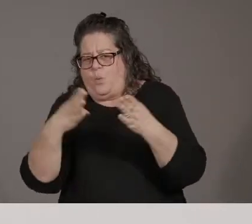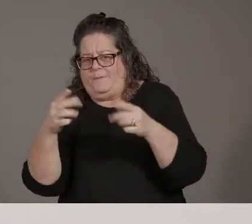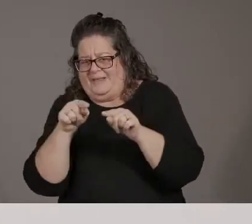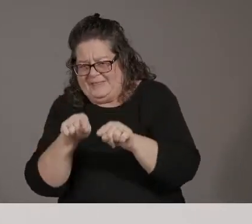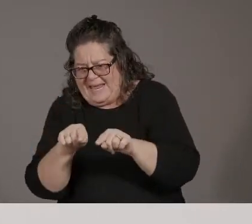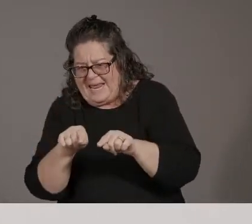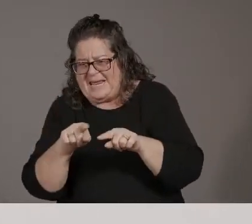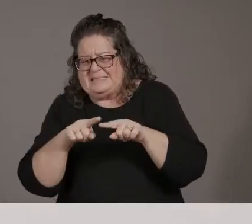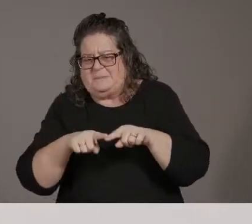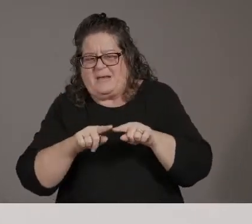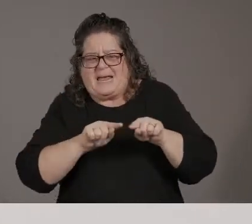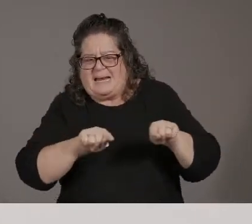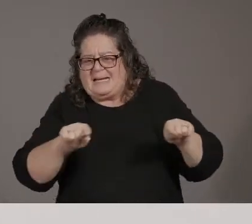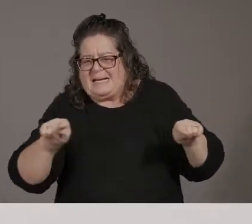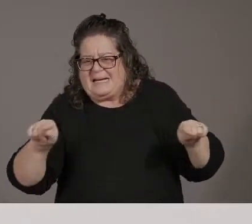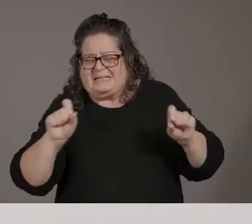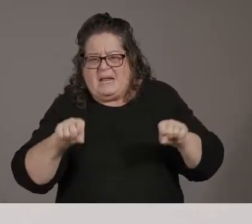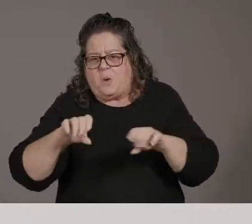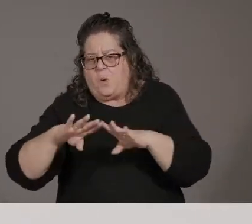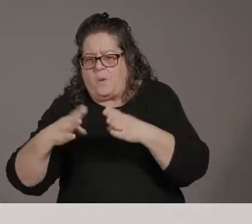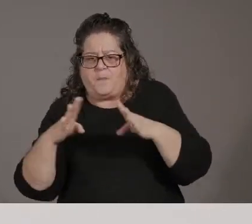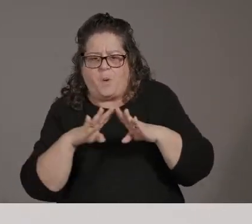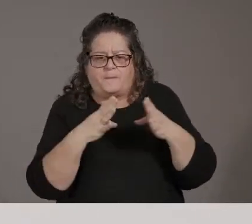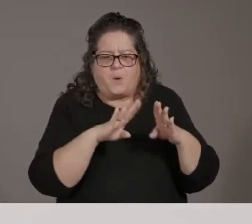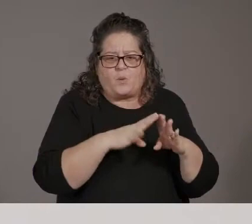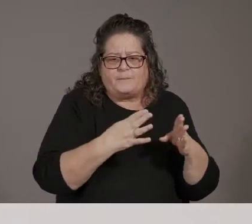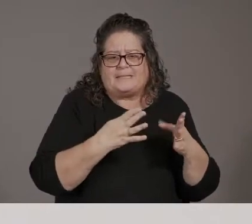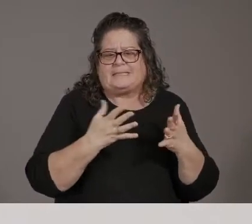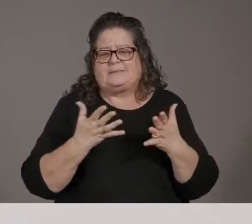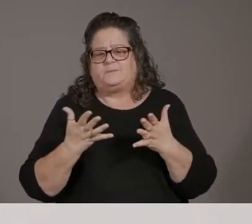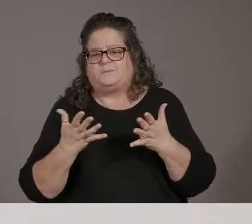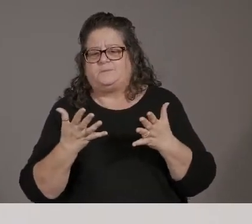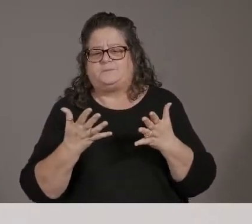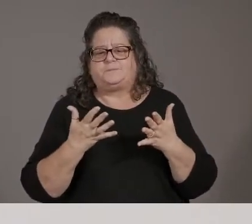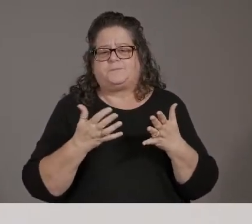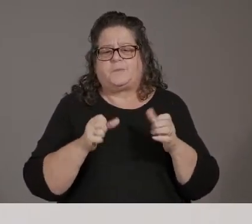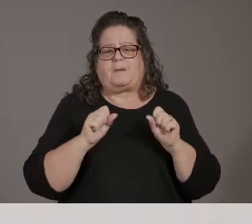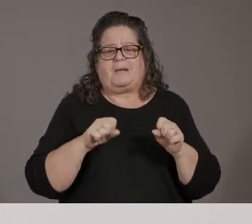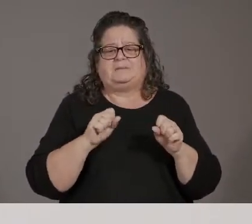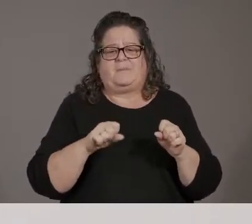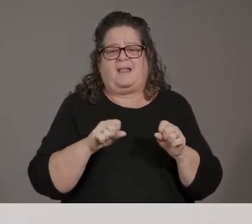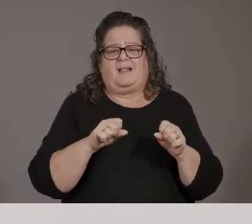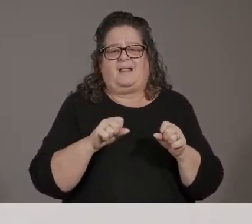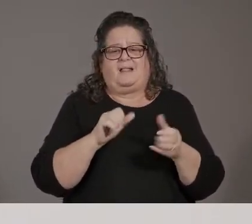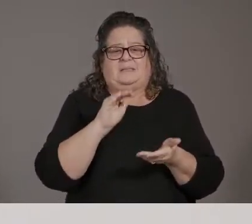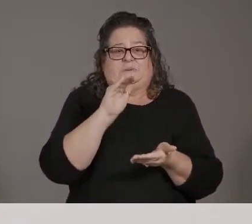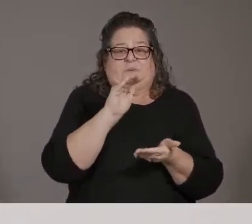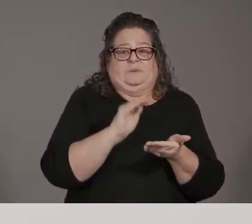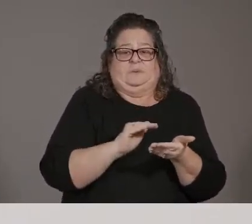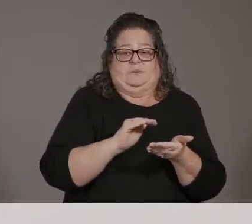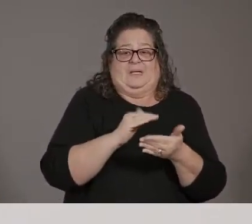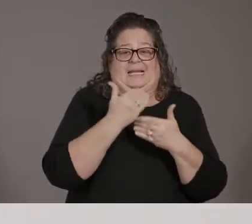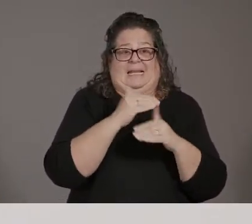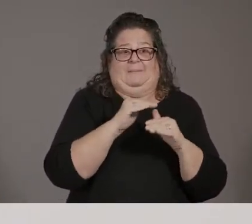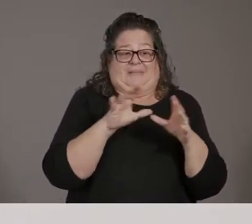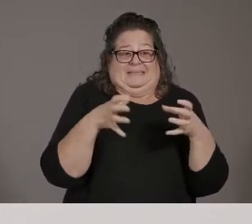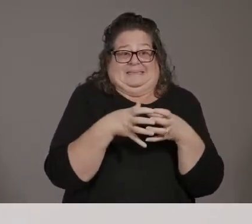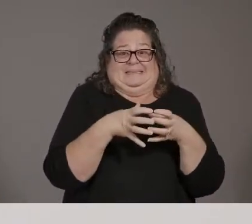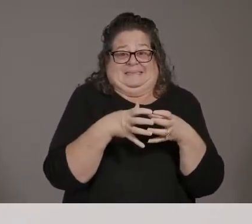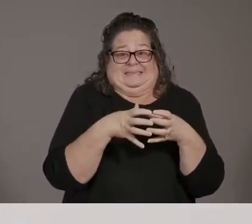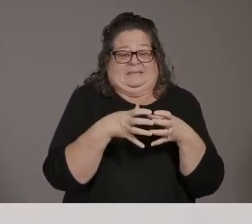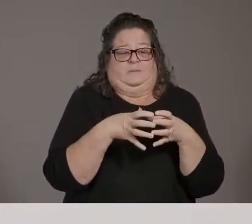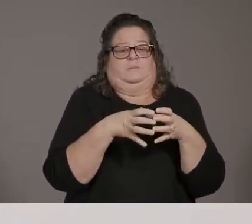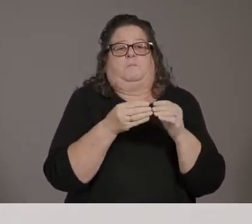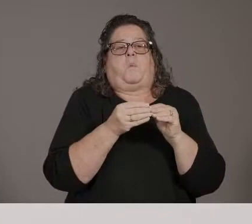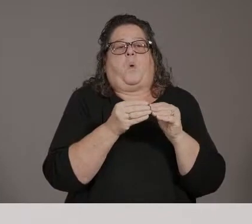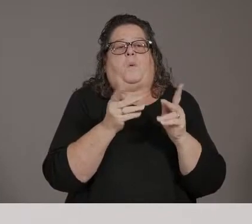good as well as, um, potentially reducing limits on size or expanding those sizes, um, as we get